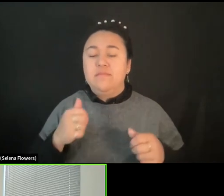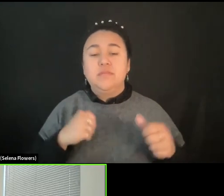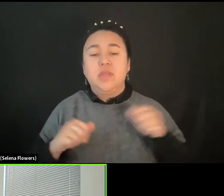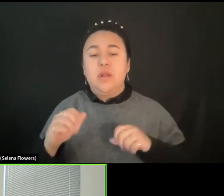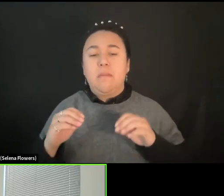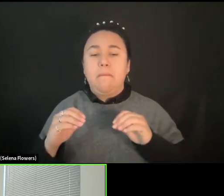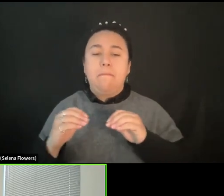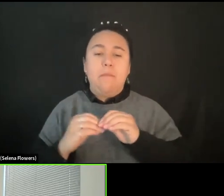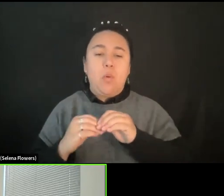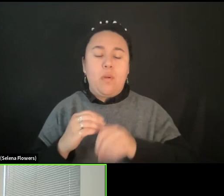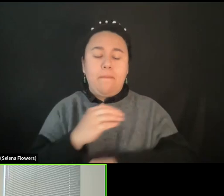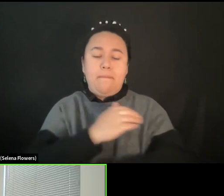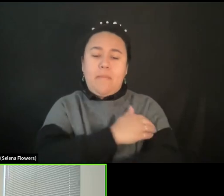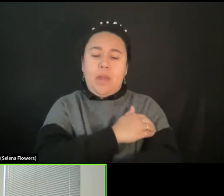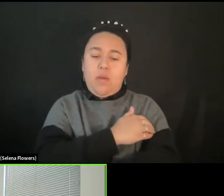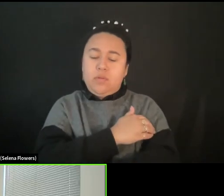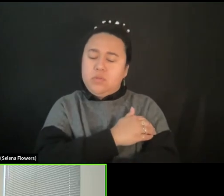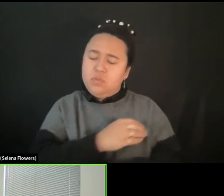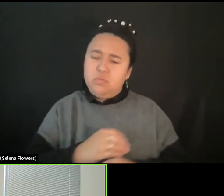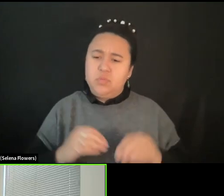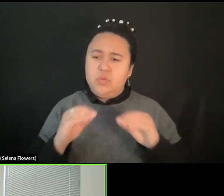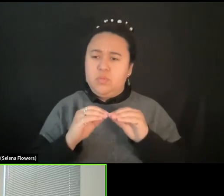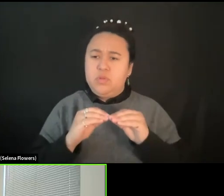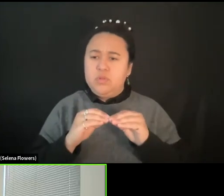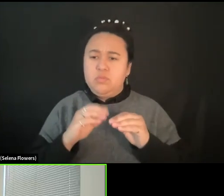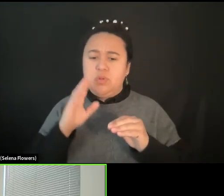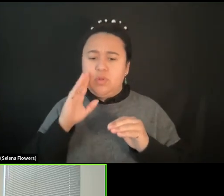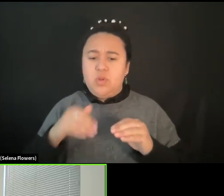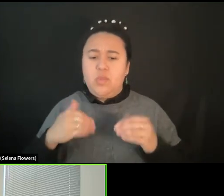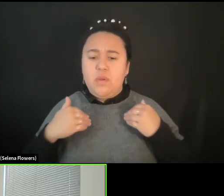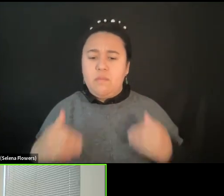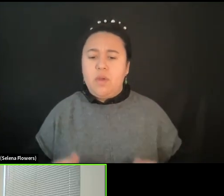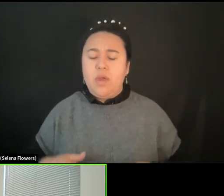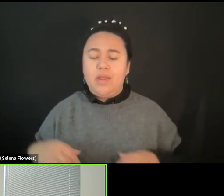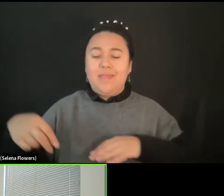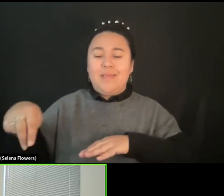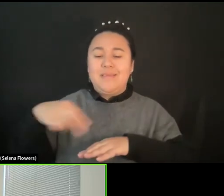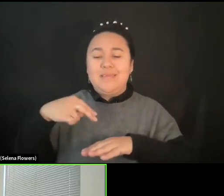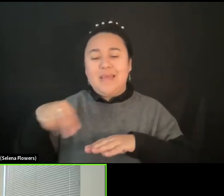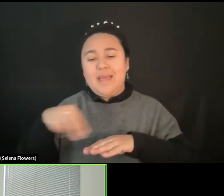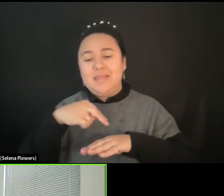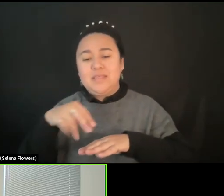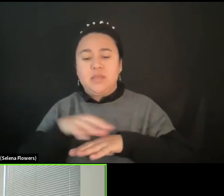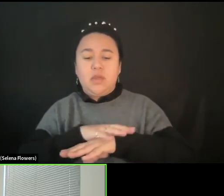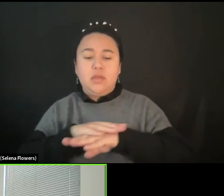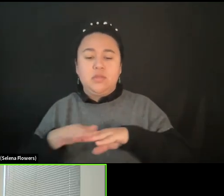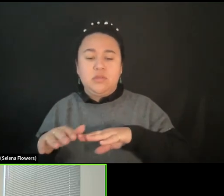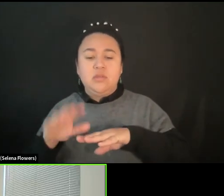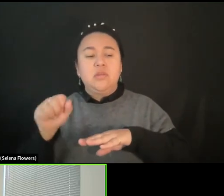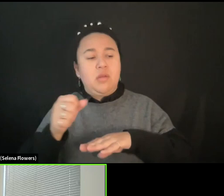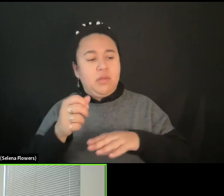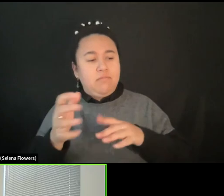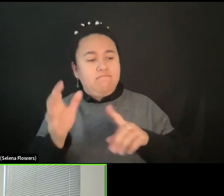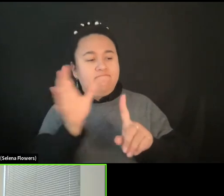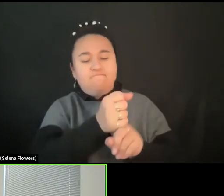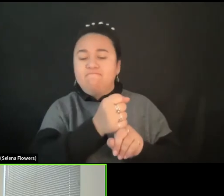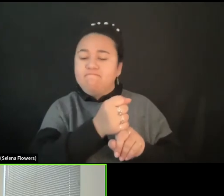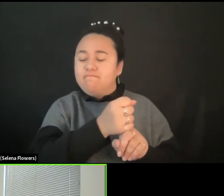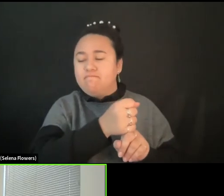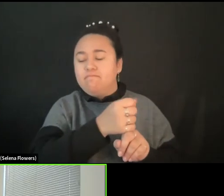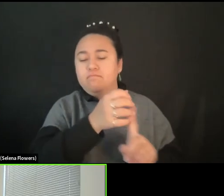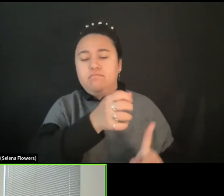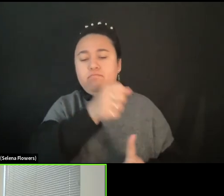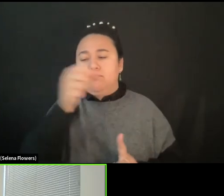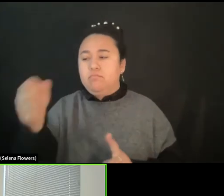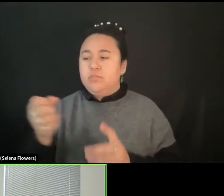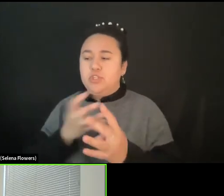because you know that the body that's dancing on the stage could be in jail the next day. You know